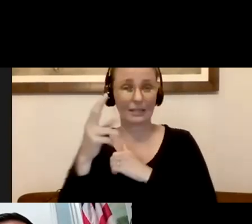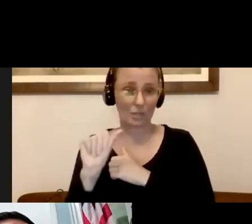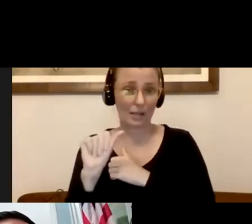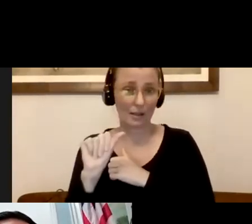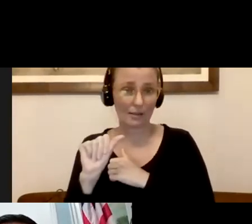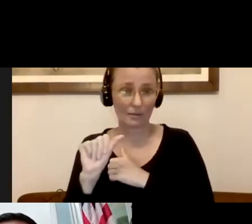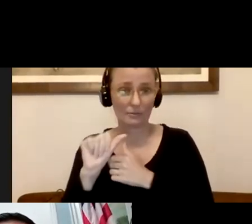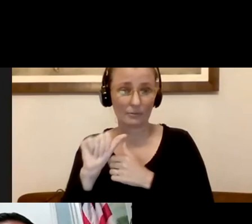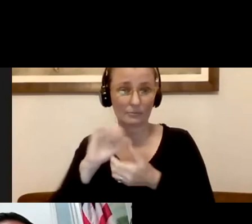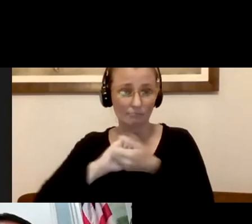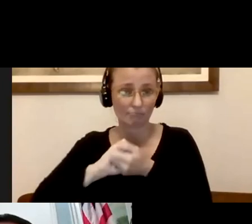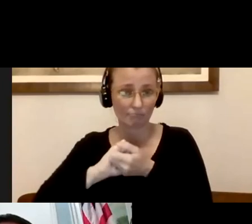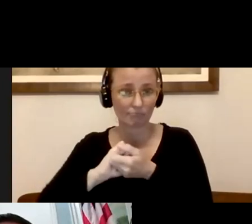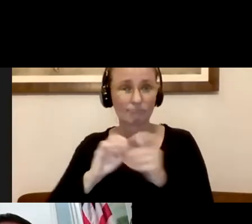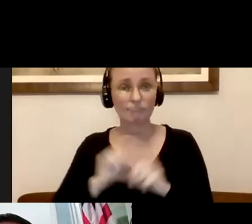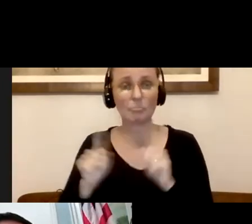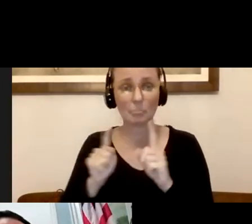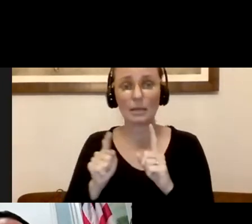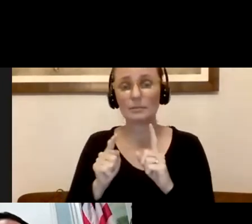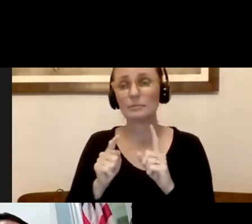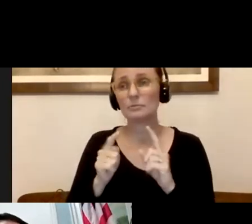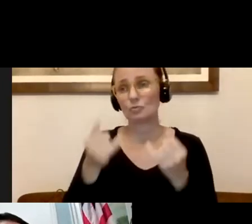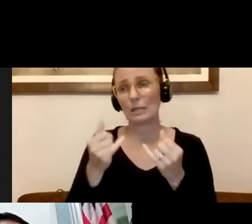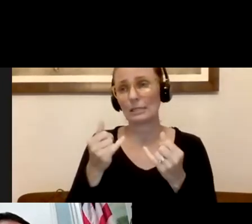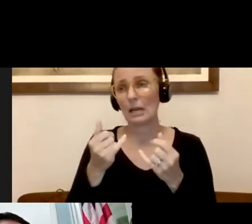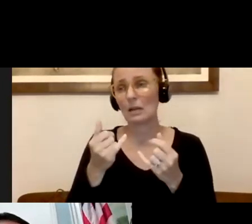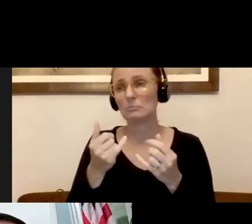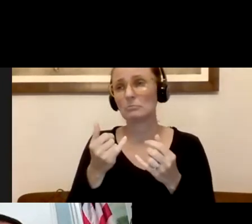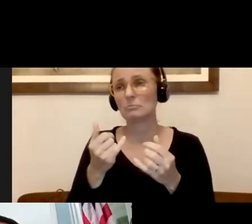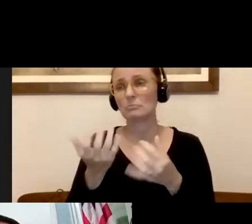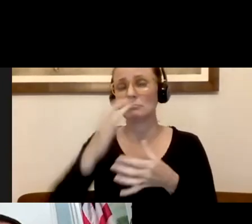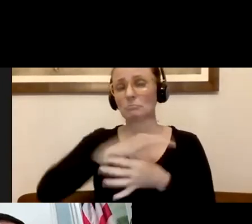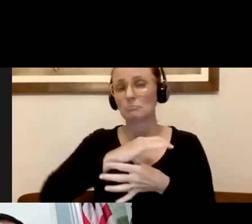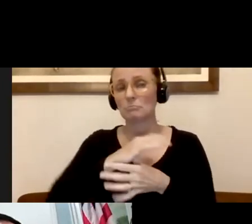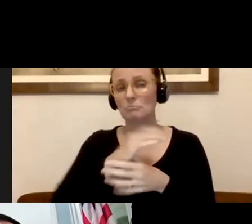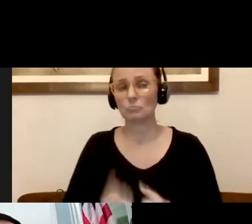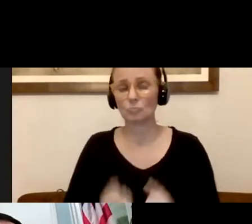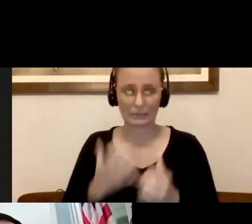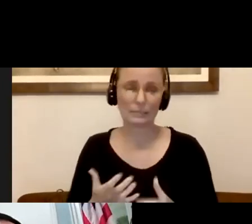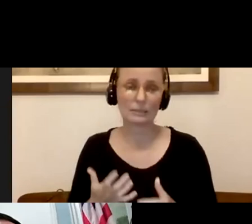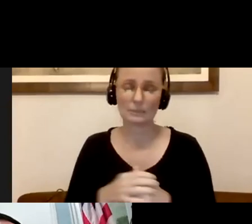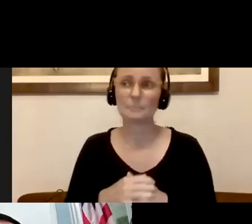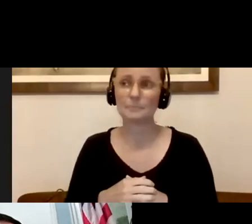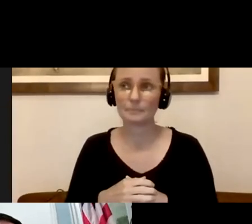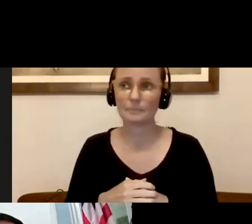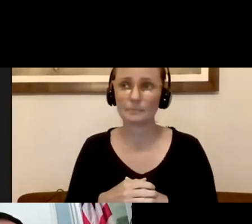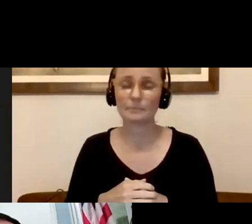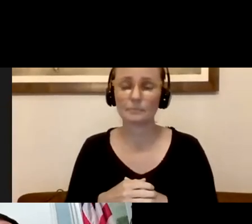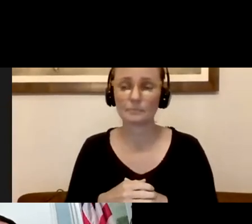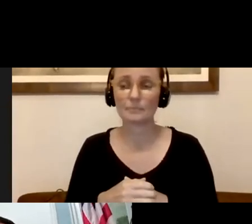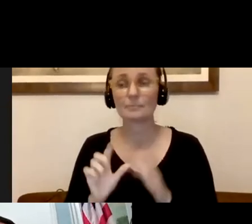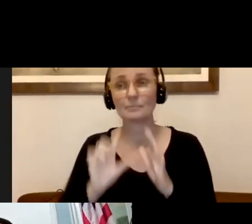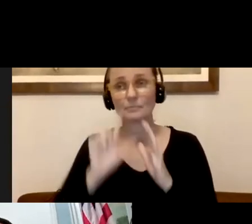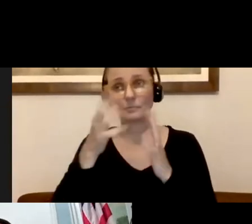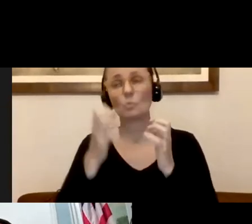Uh, and, but part of our plan, and we had conversations I did with the, our healthcare partner, is to expand the